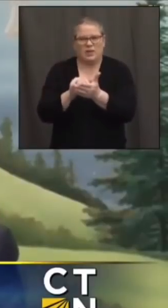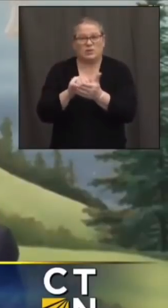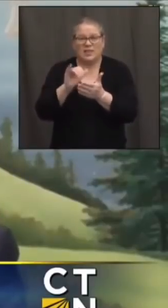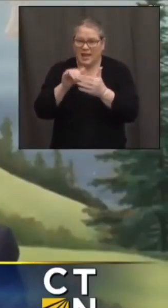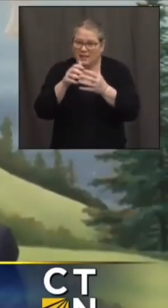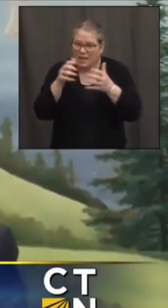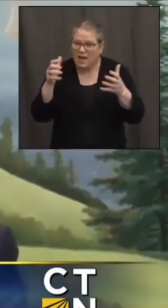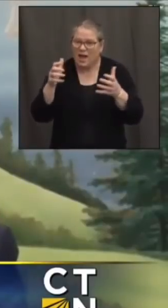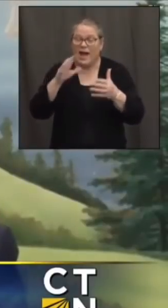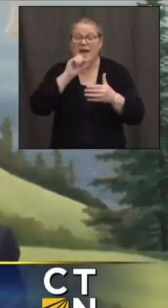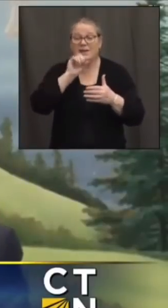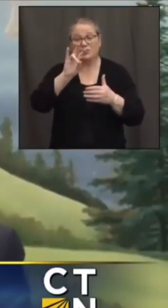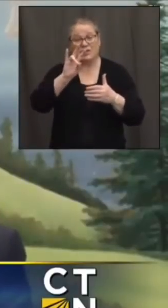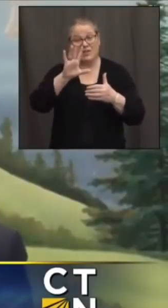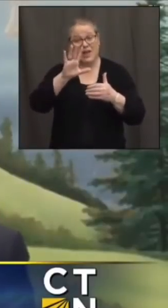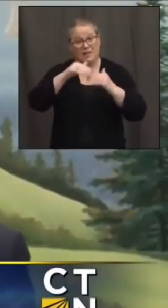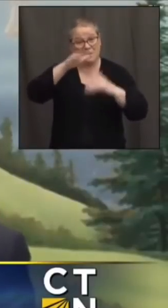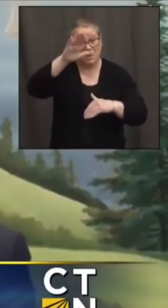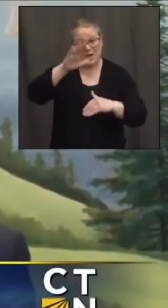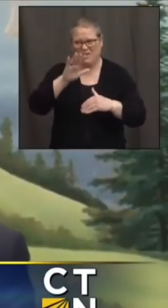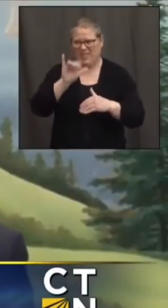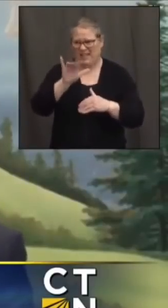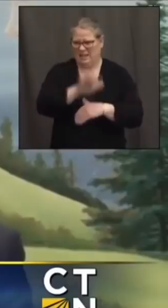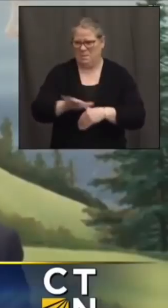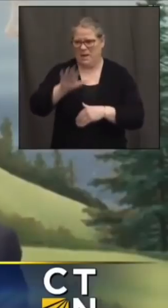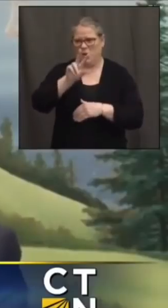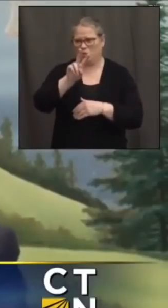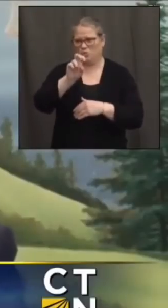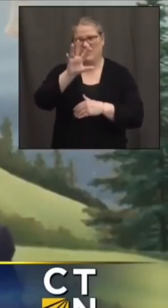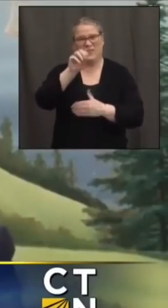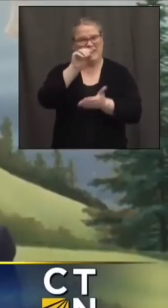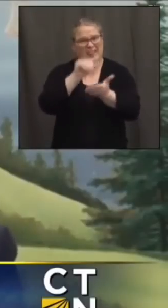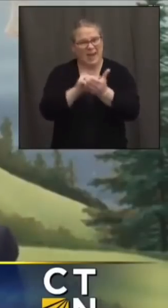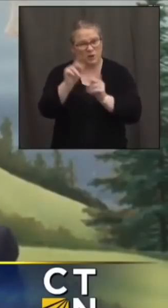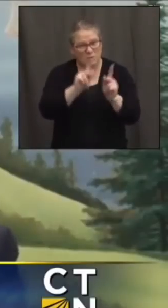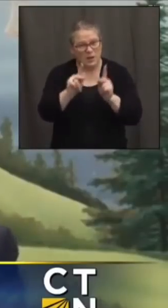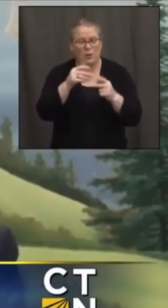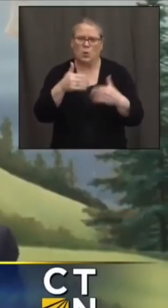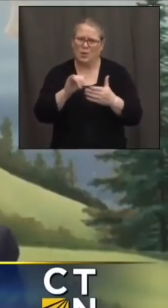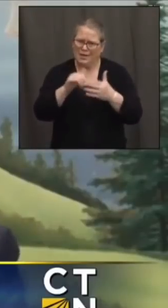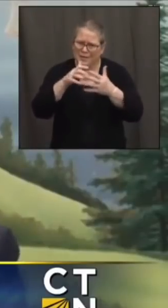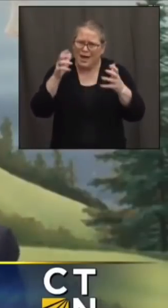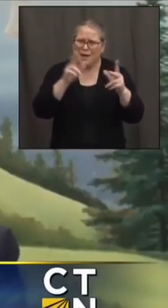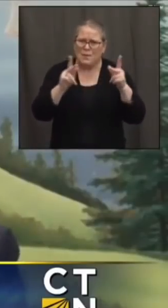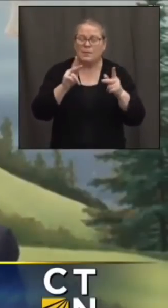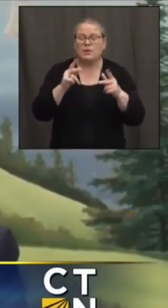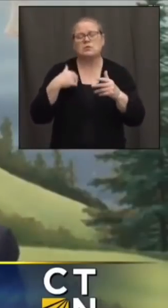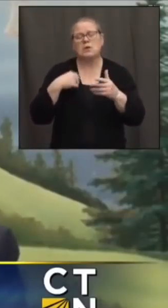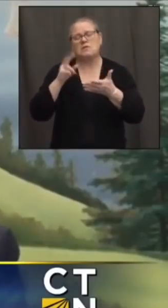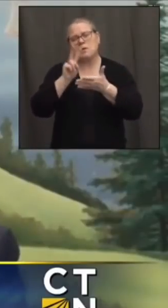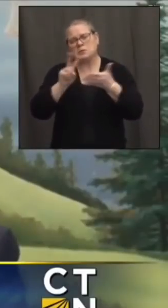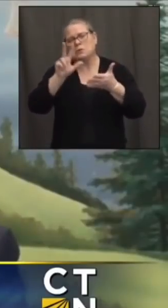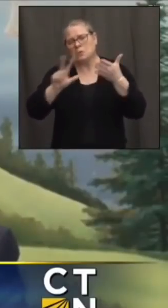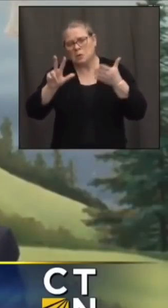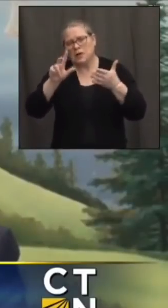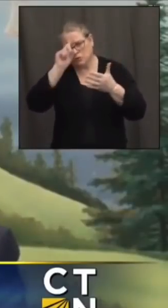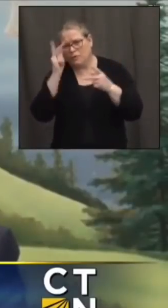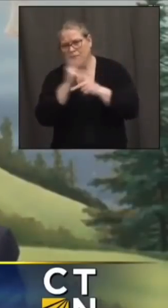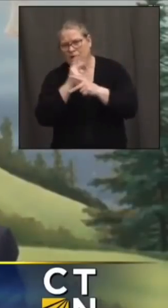people we've got a couple of weeks three weeks to figure out who the next groups are going to be so we do this in an appropriate way